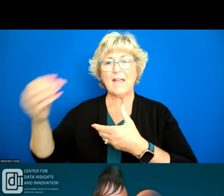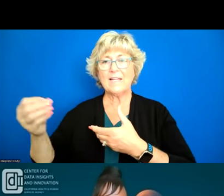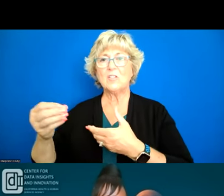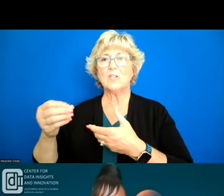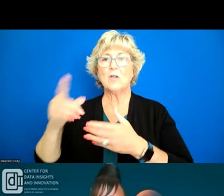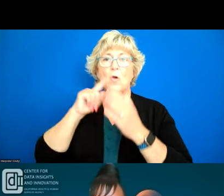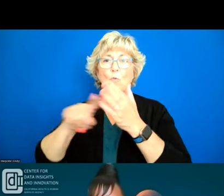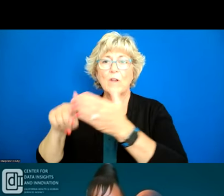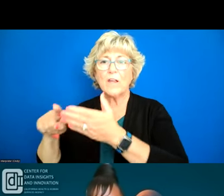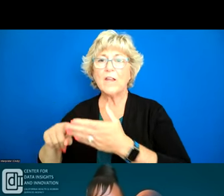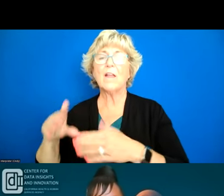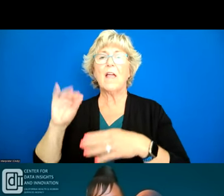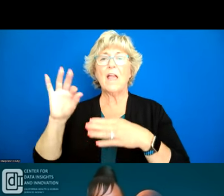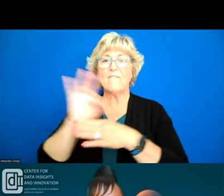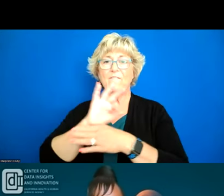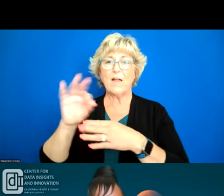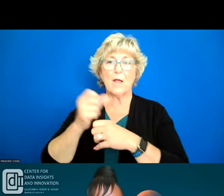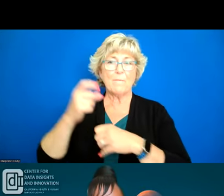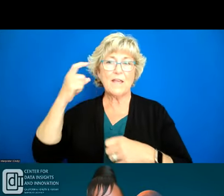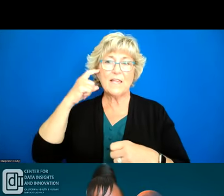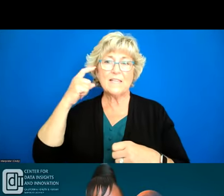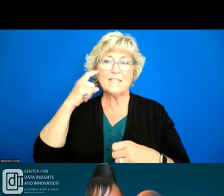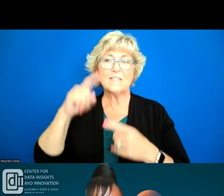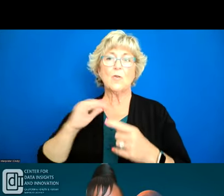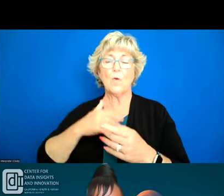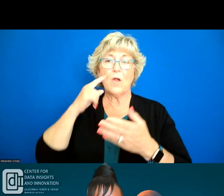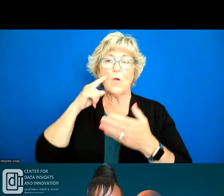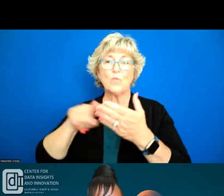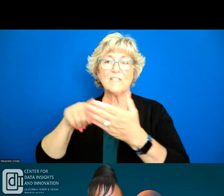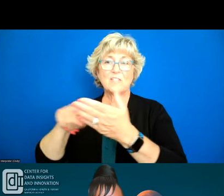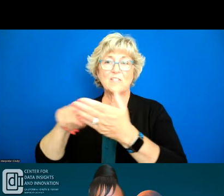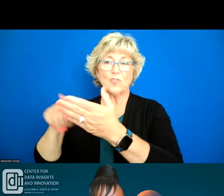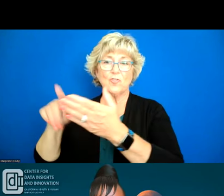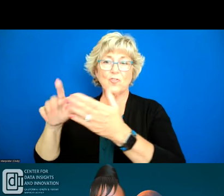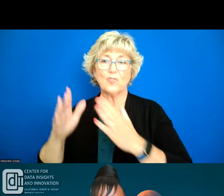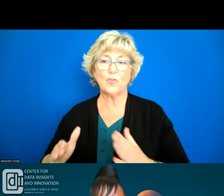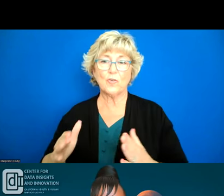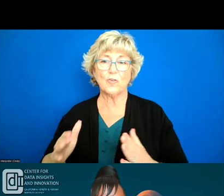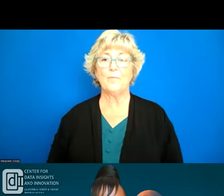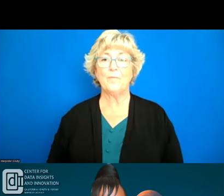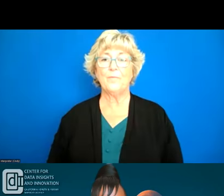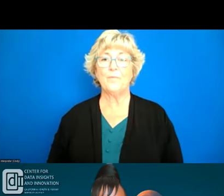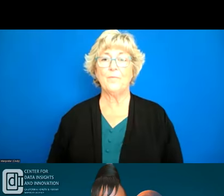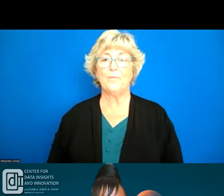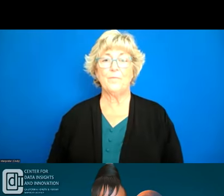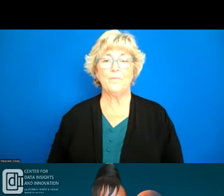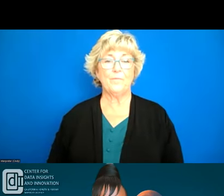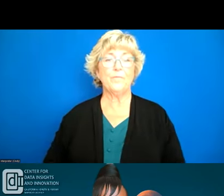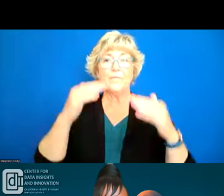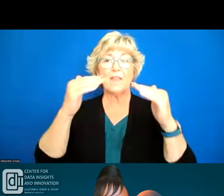what features and functionality make sense more to our researchers if we go to the next slide